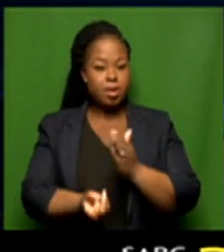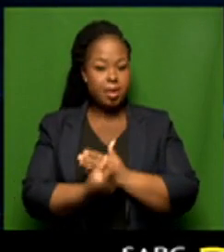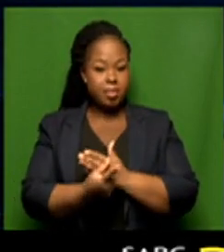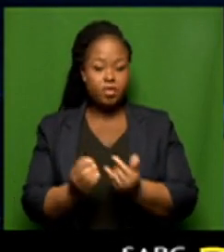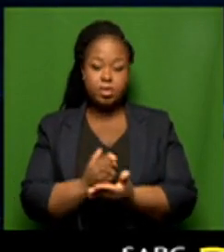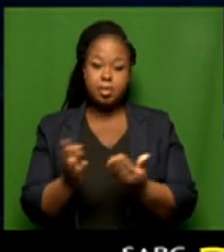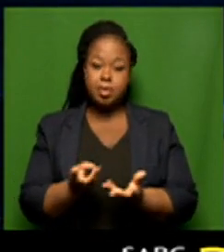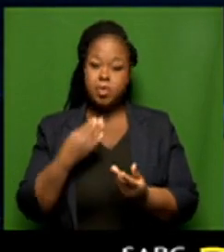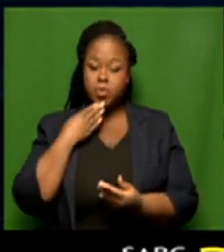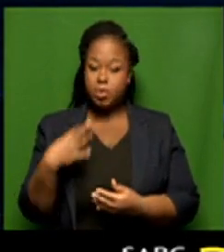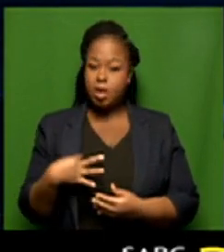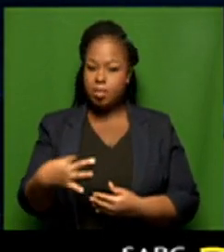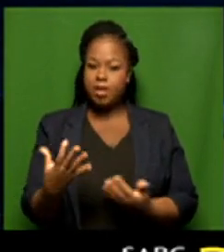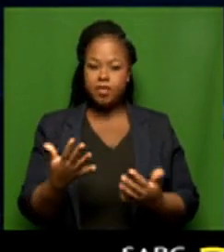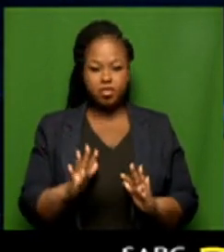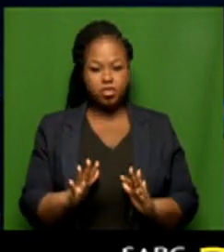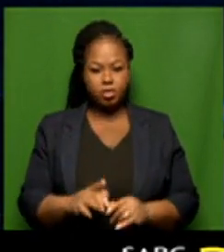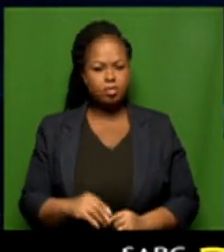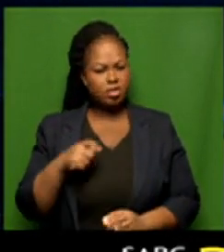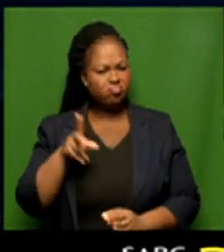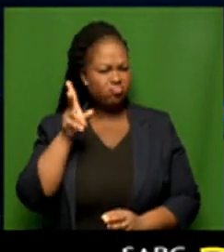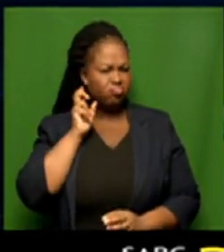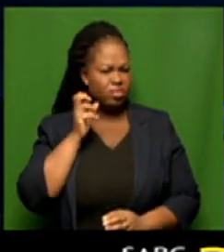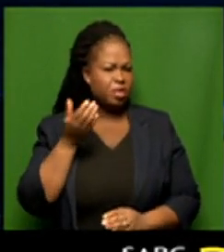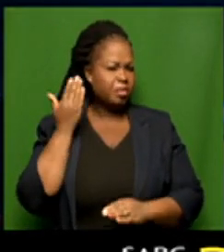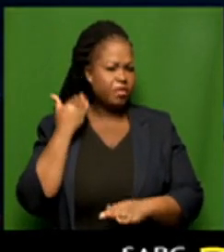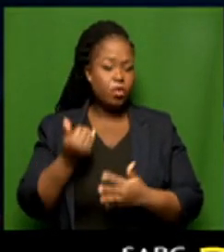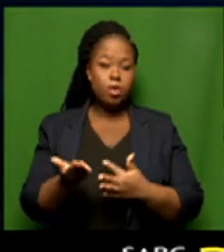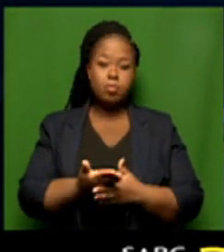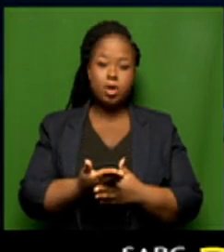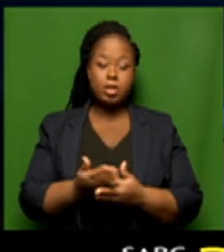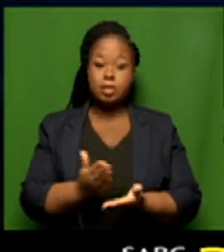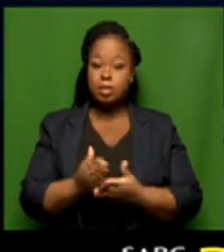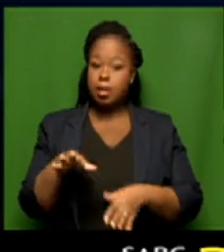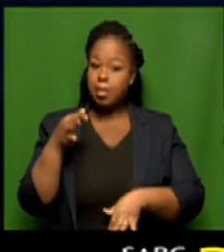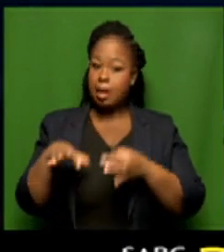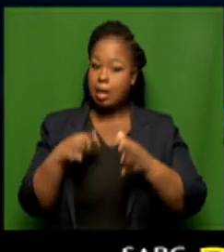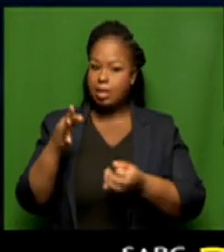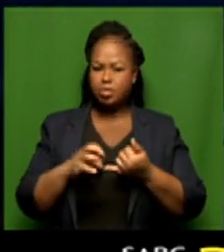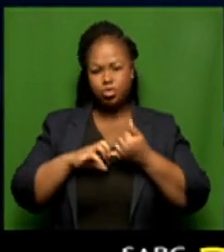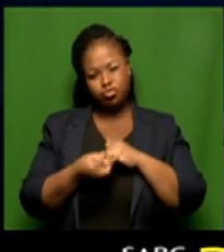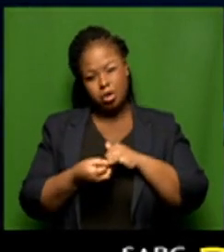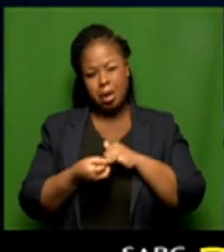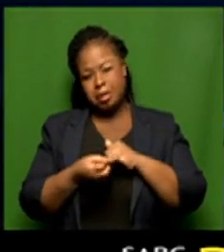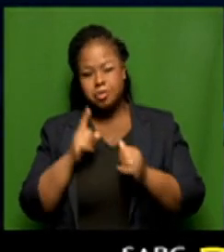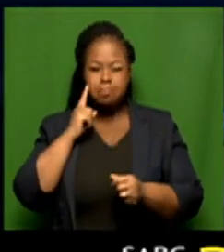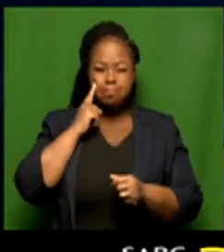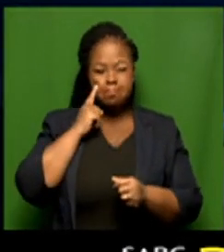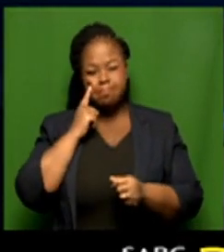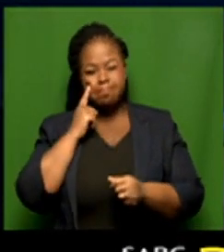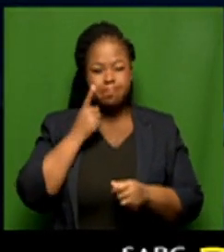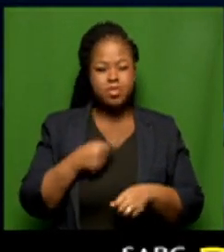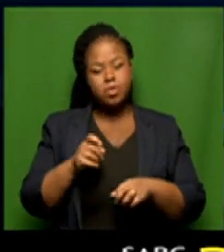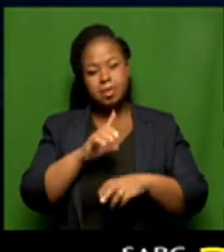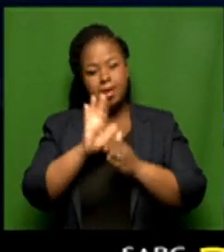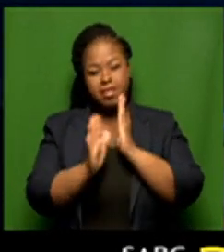for people that have already applied. But now, you heard a bit before the break, some of the analysts trying to put their finger on